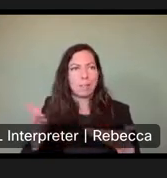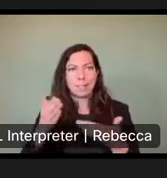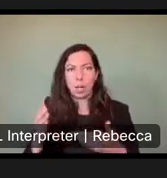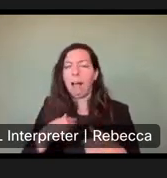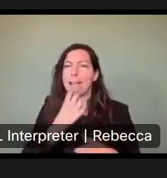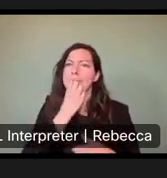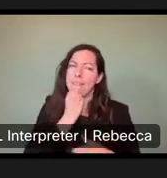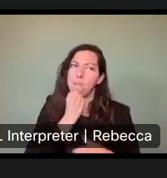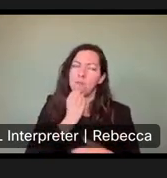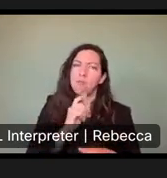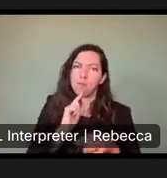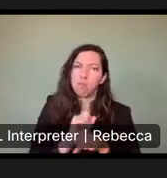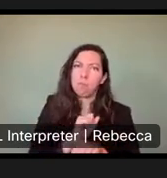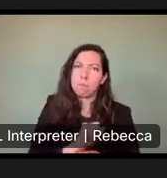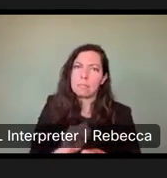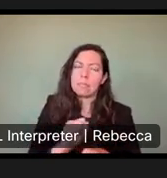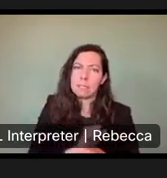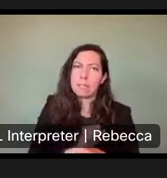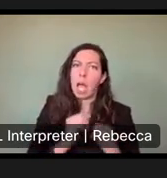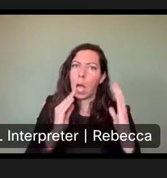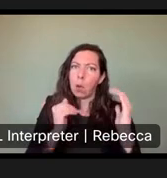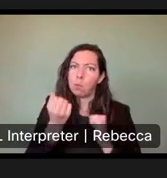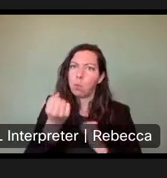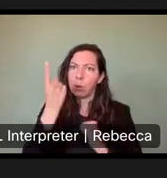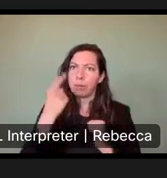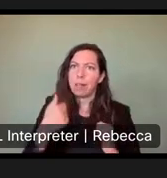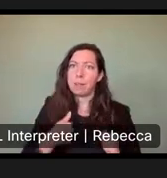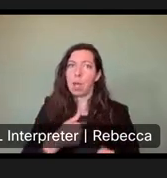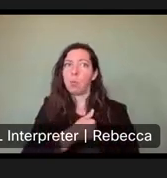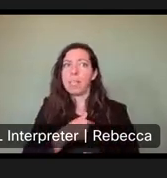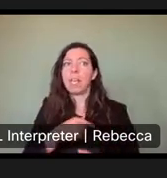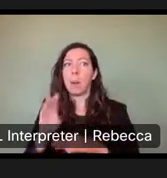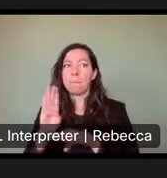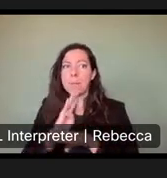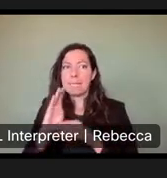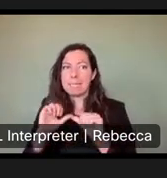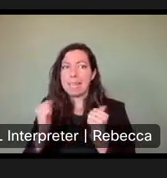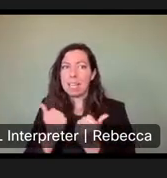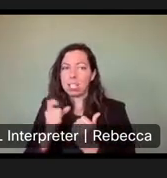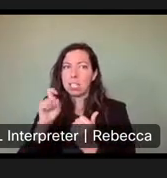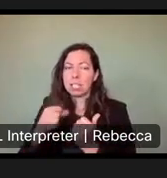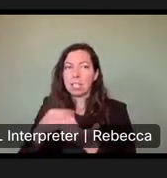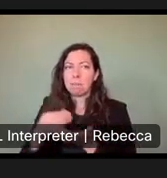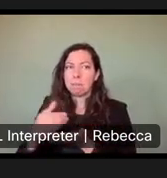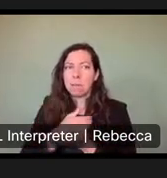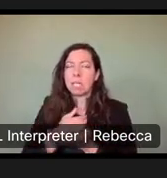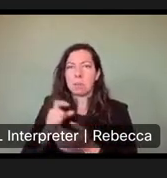hope that you, you can appreciate our position as an enterprise agency. Um, we are going to do our very best to incorporate what